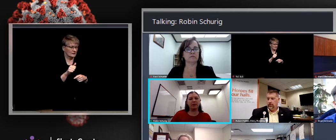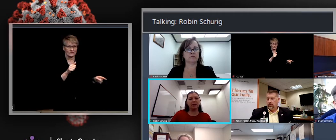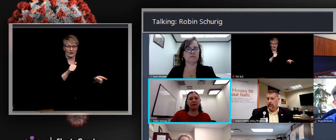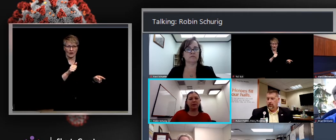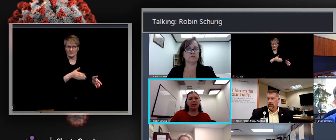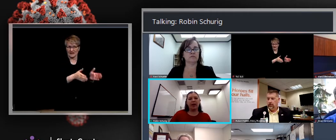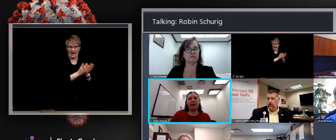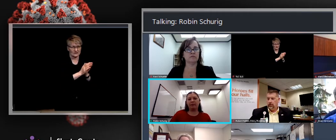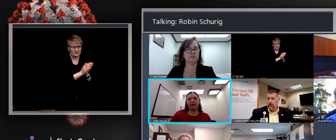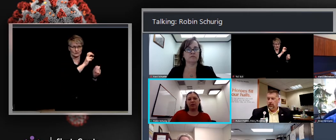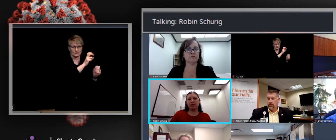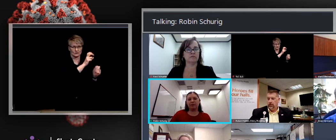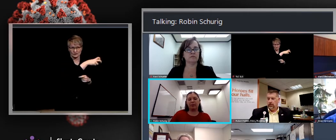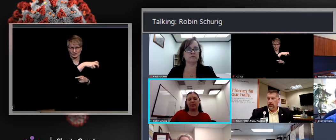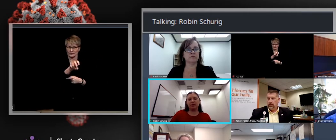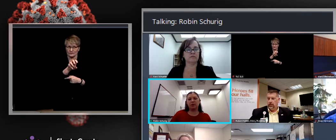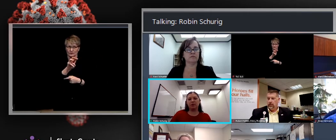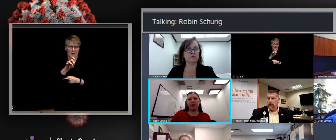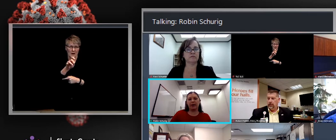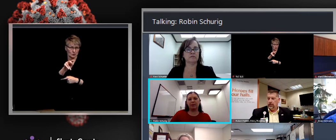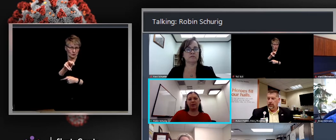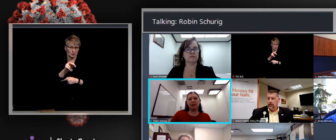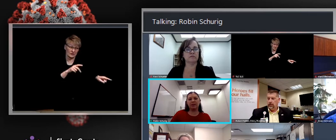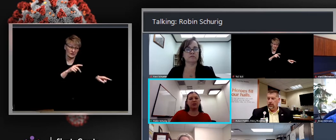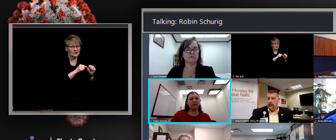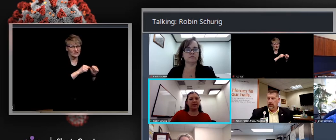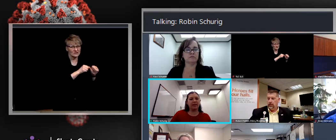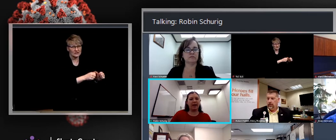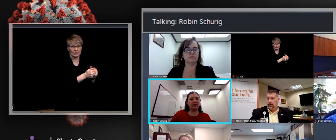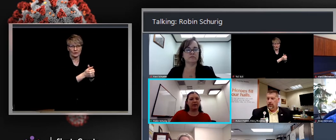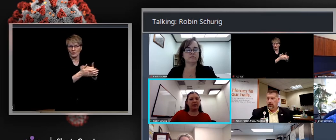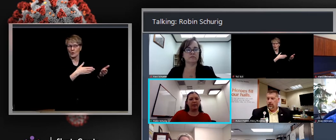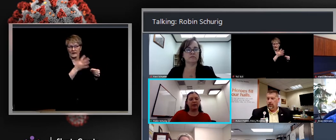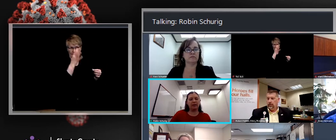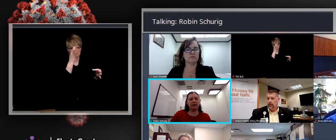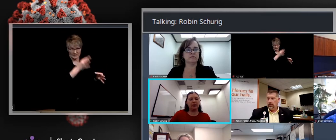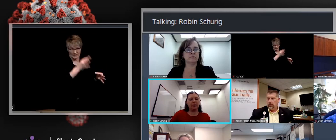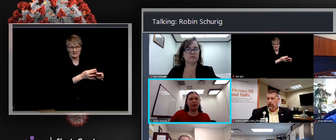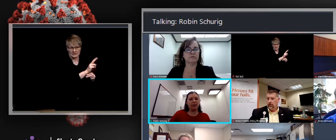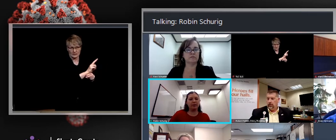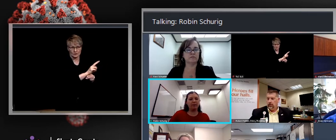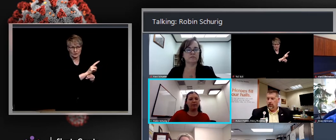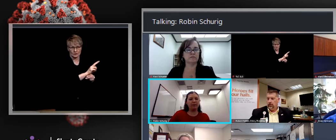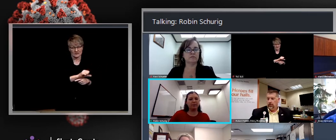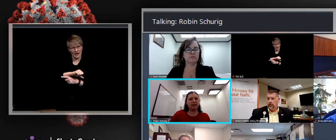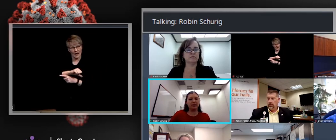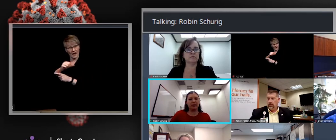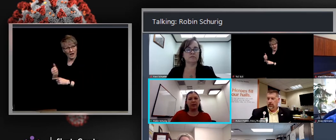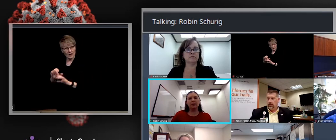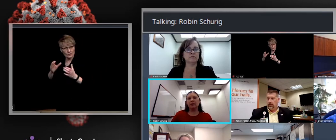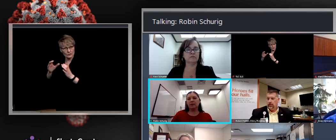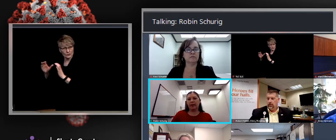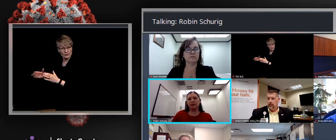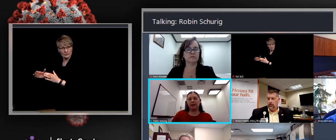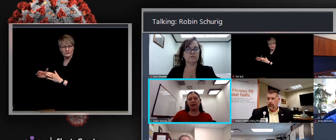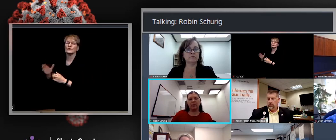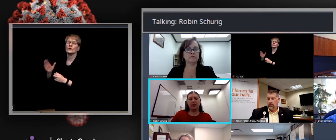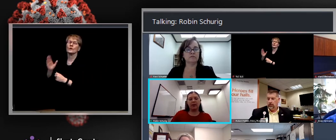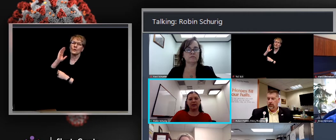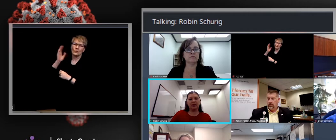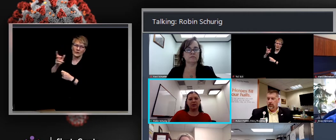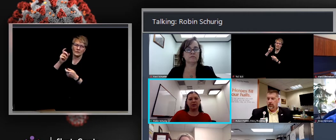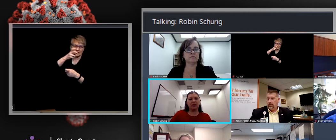providers who don't use My Turn. And then for each of the providers who are going to be transitioning to that, they're on, you know, their own timeframes based on,